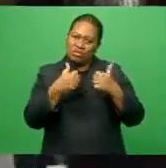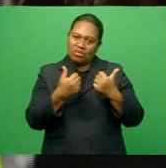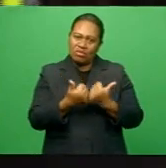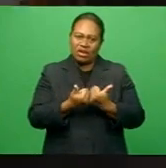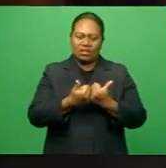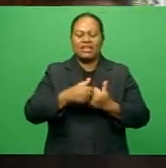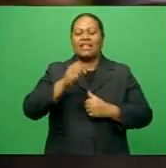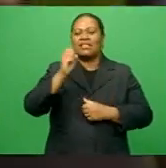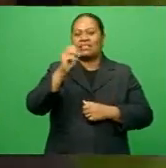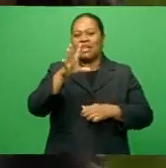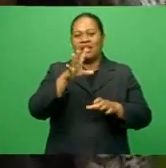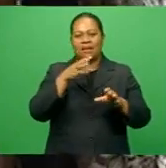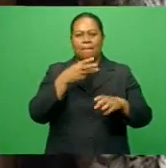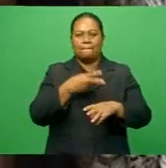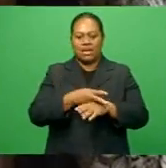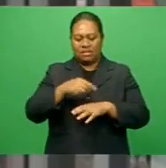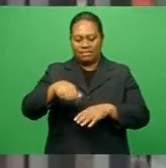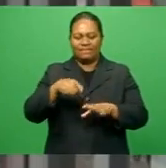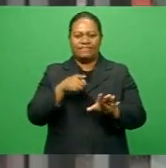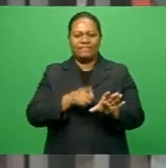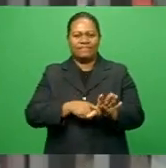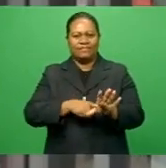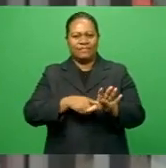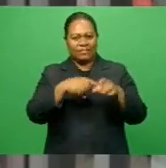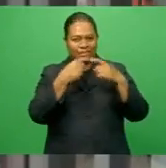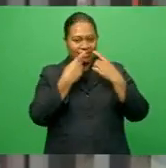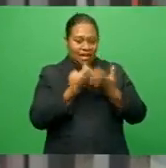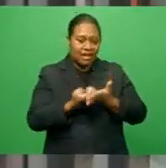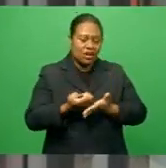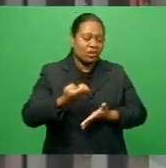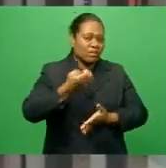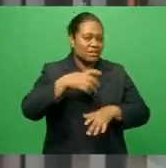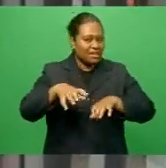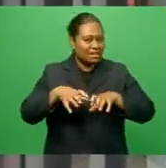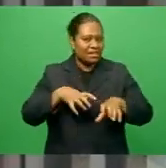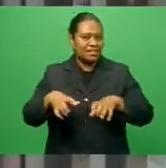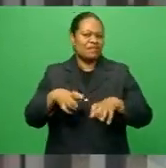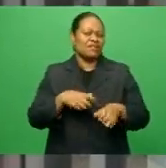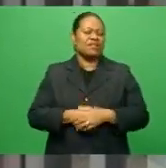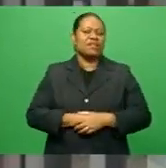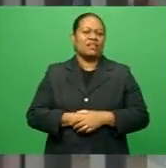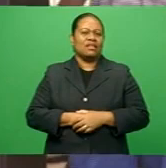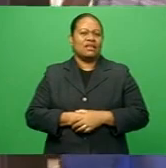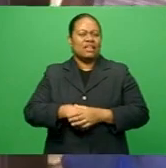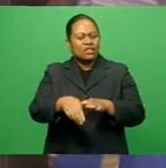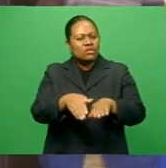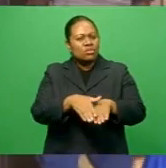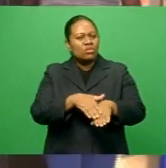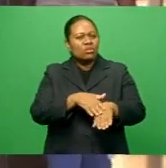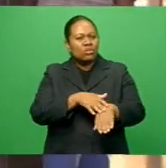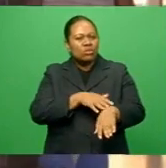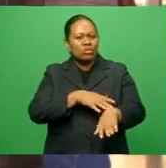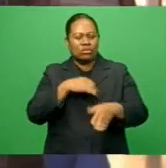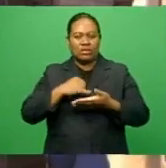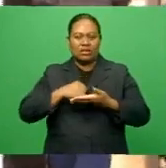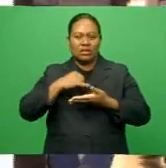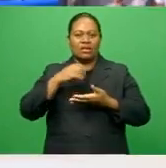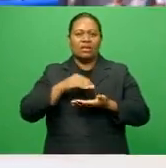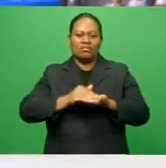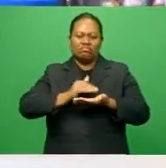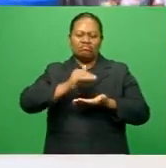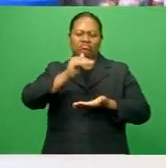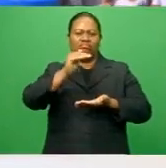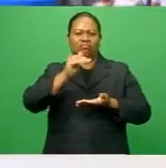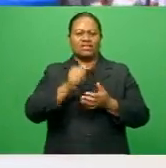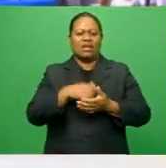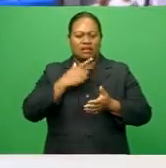first 10 months this year. The sluggish economic activity, domestic credit, has slowed and interest rates have